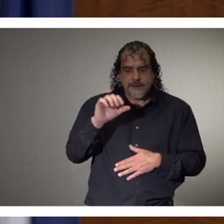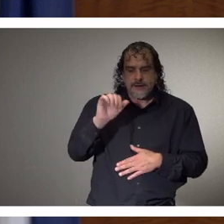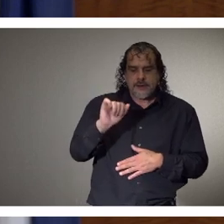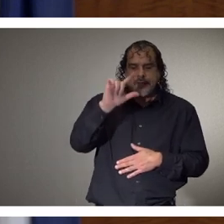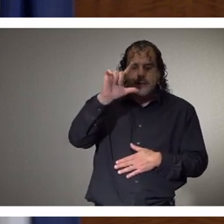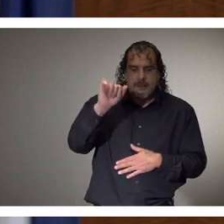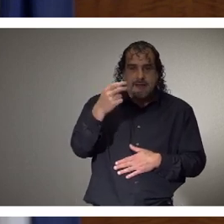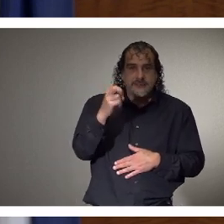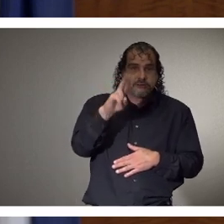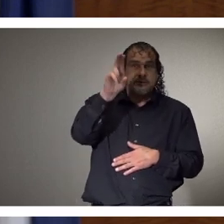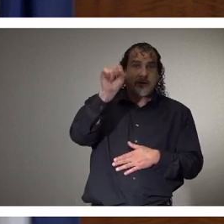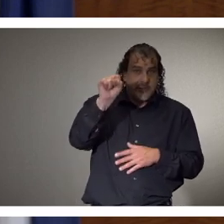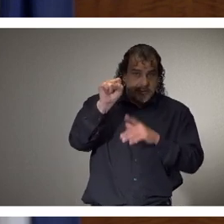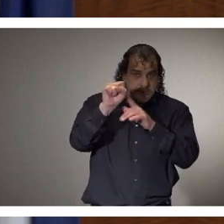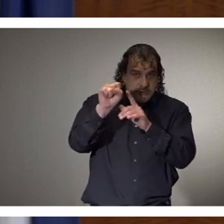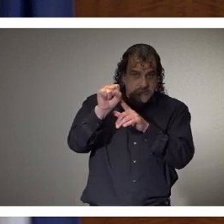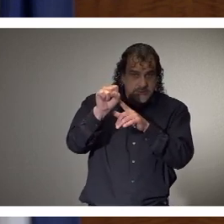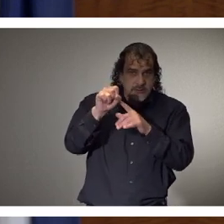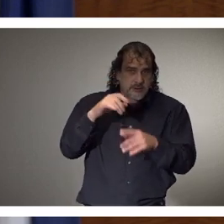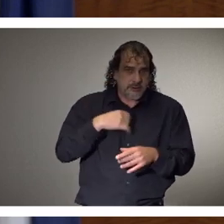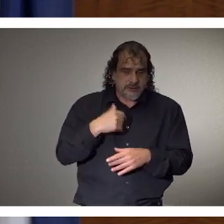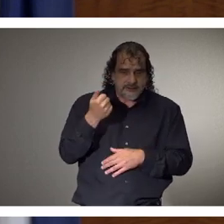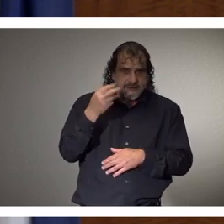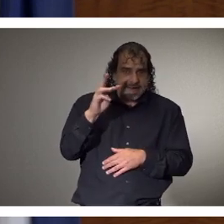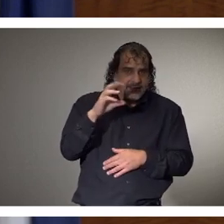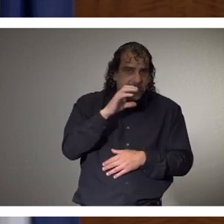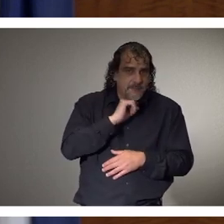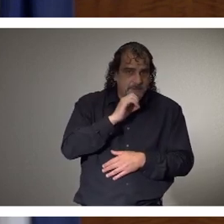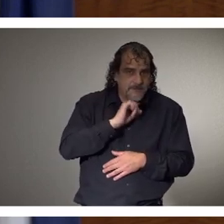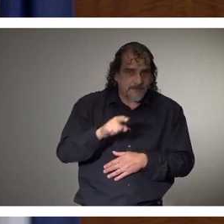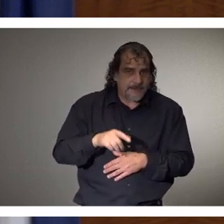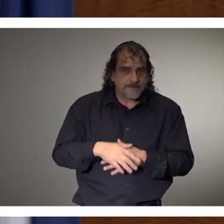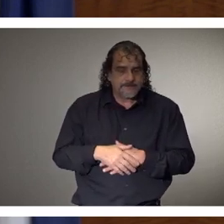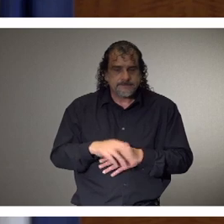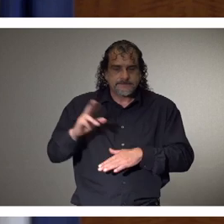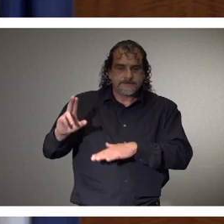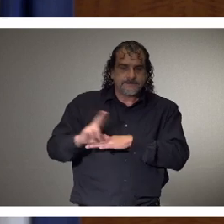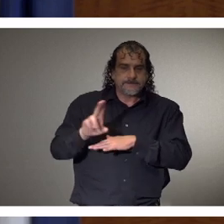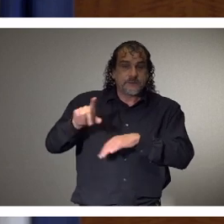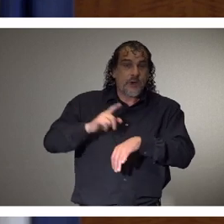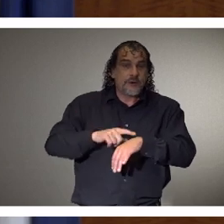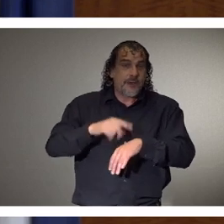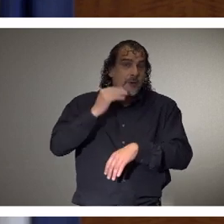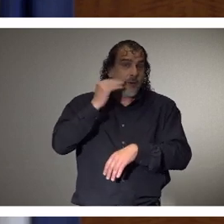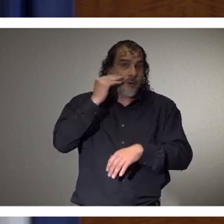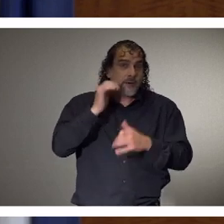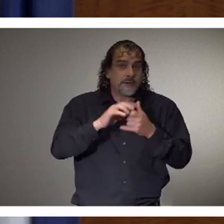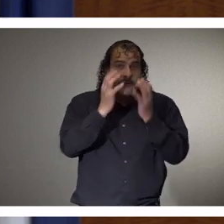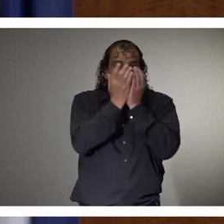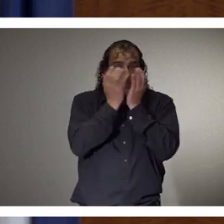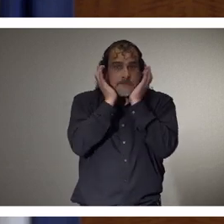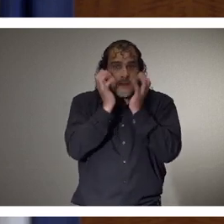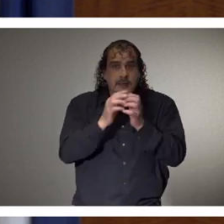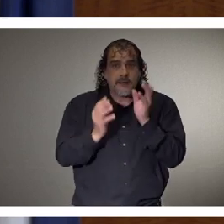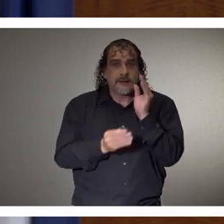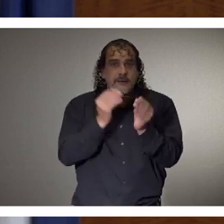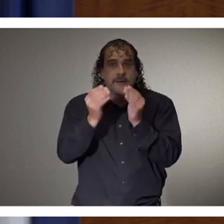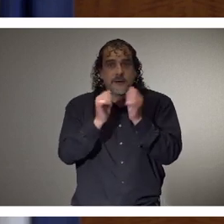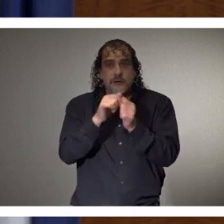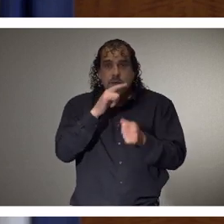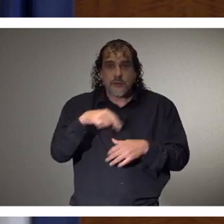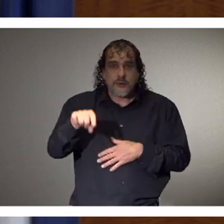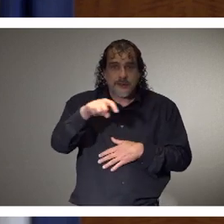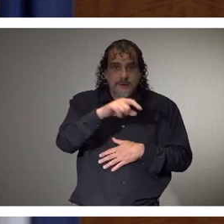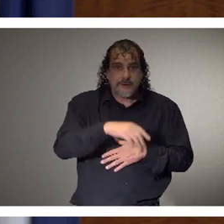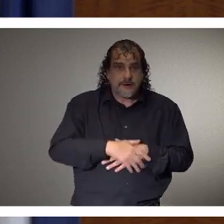Alexis Kittrell, 16 years old from Mize, Mississippi. She has been using her time at home to make masks and donate them to those in